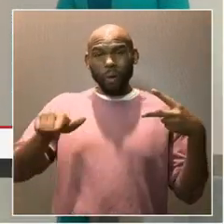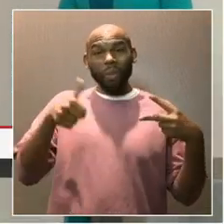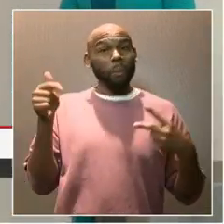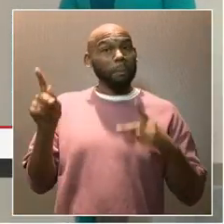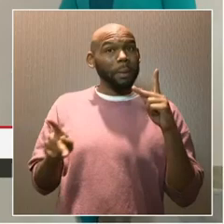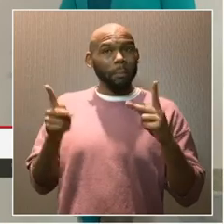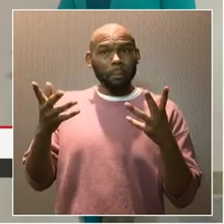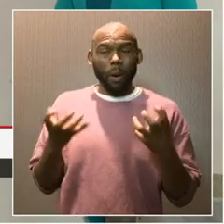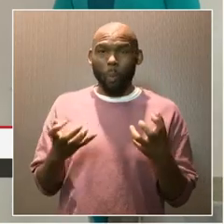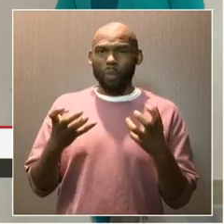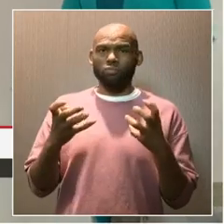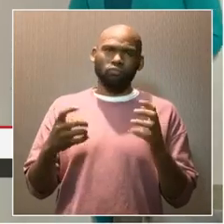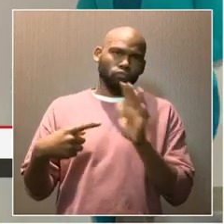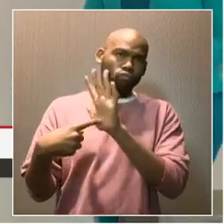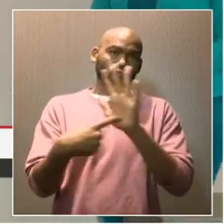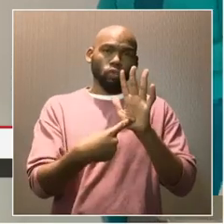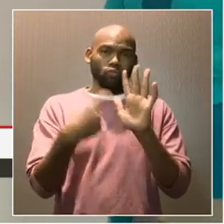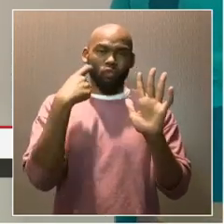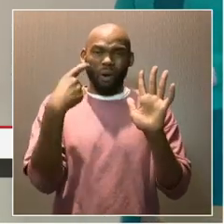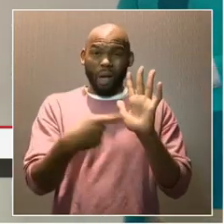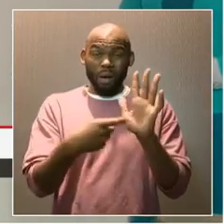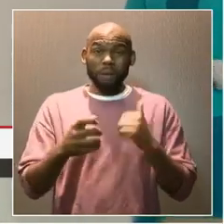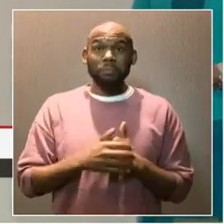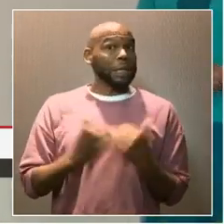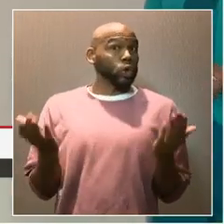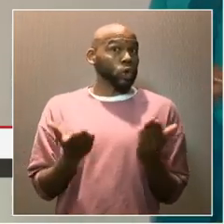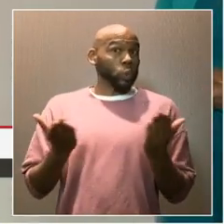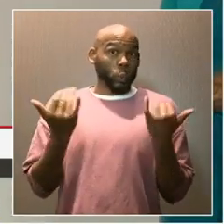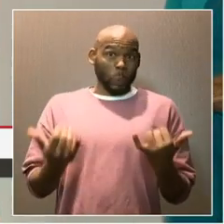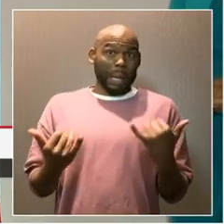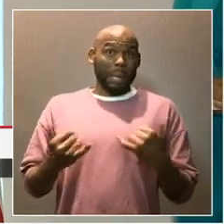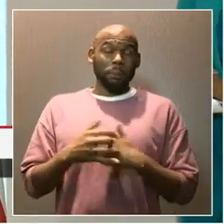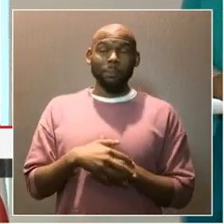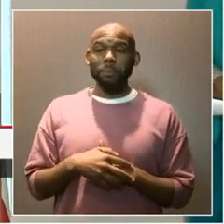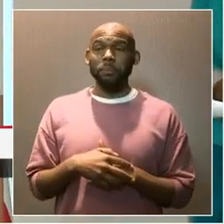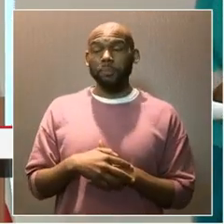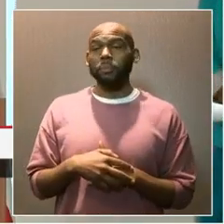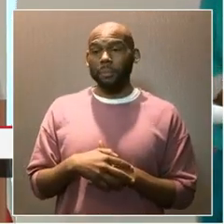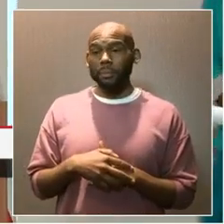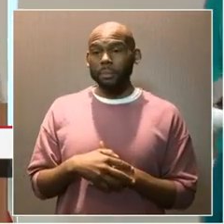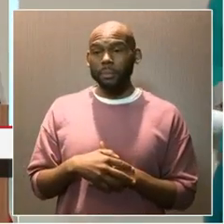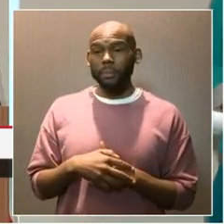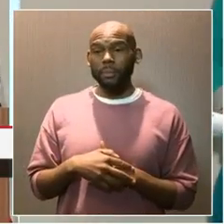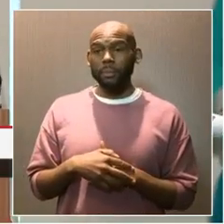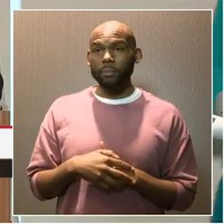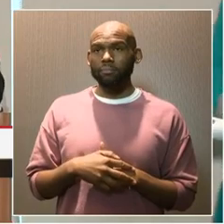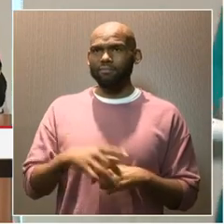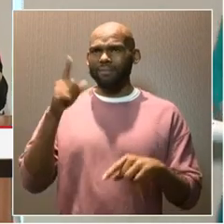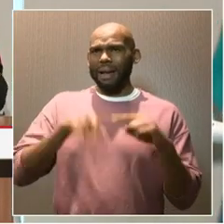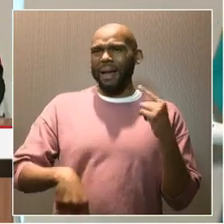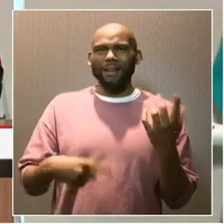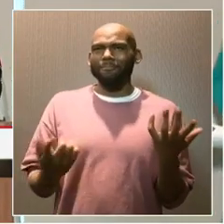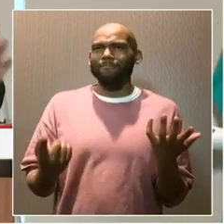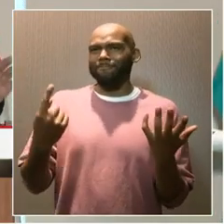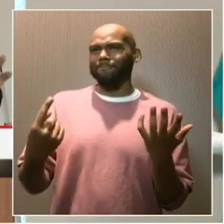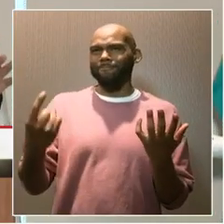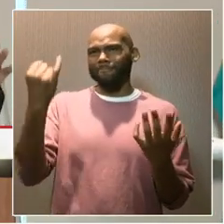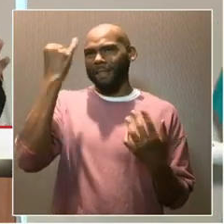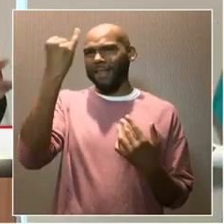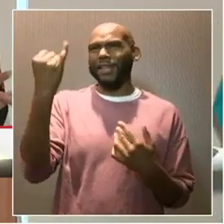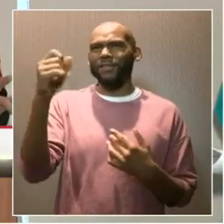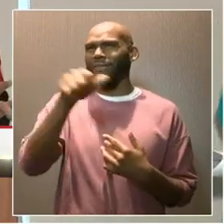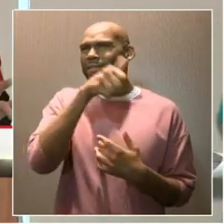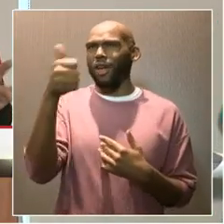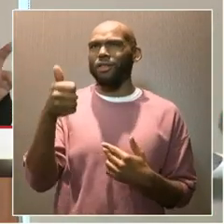I want to also highlight that are here today. I can't think of any any